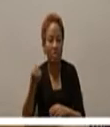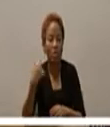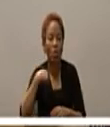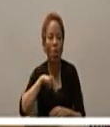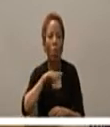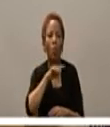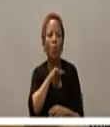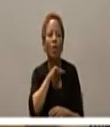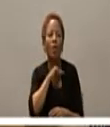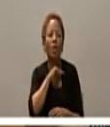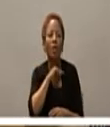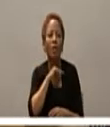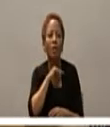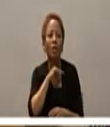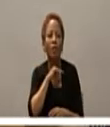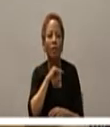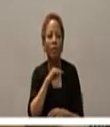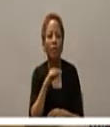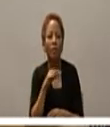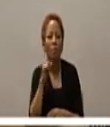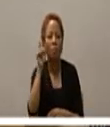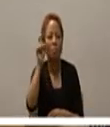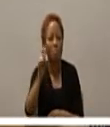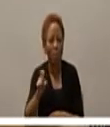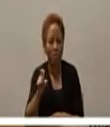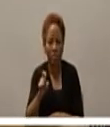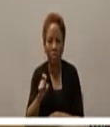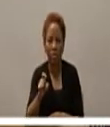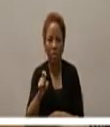we being Christ to them